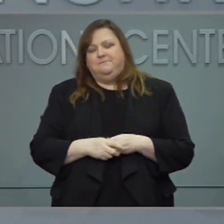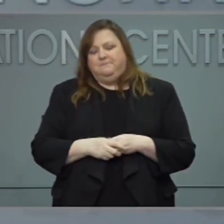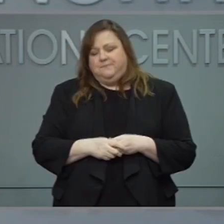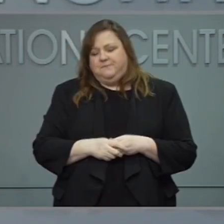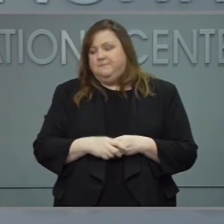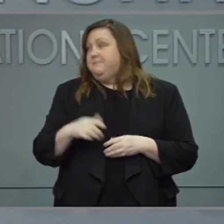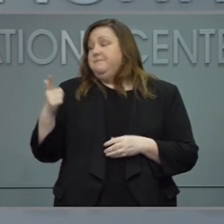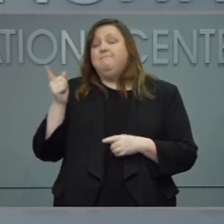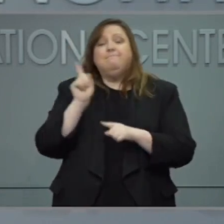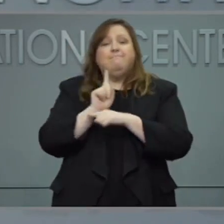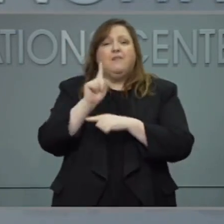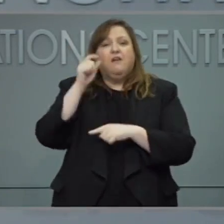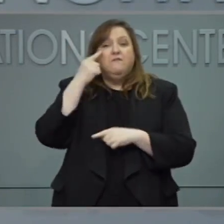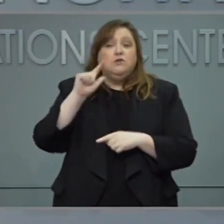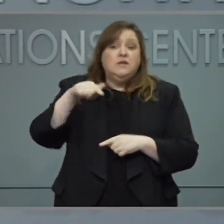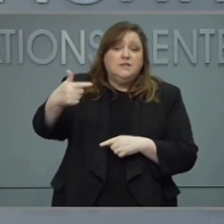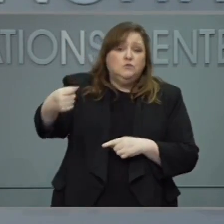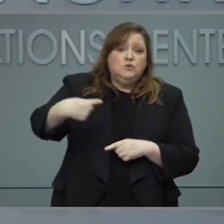Next question, please.